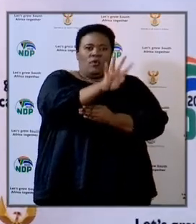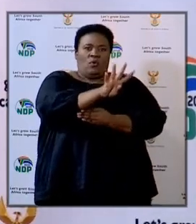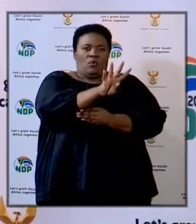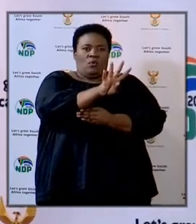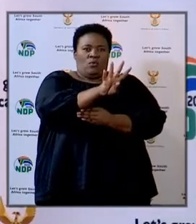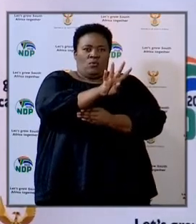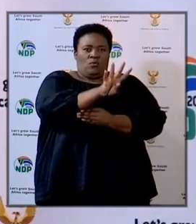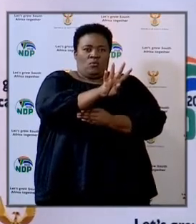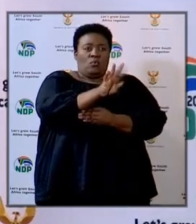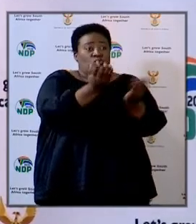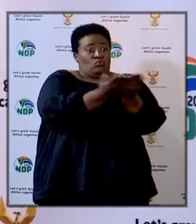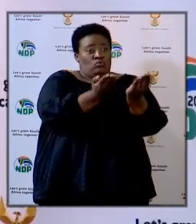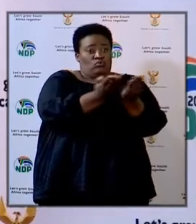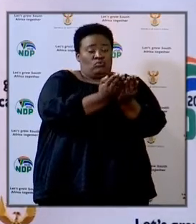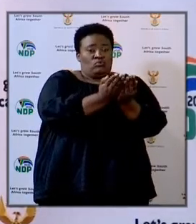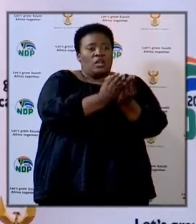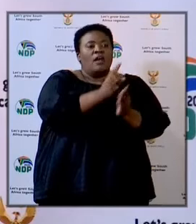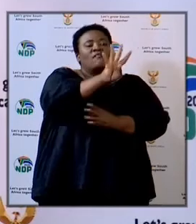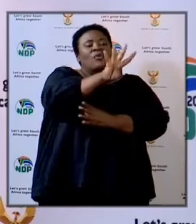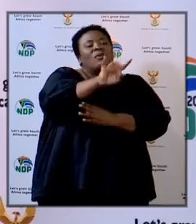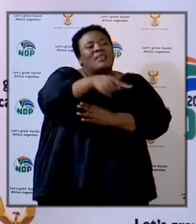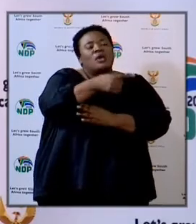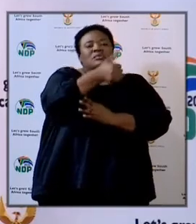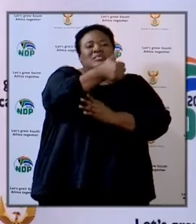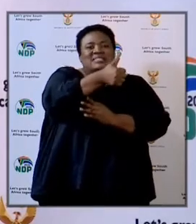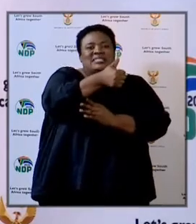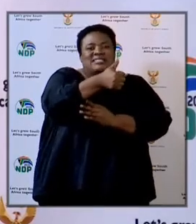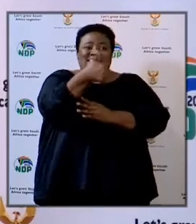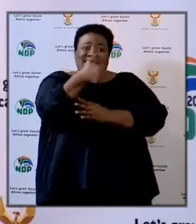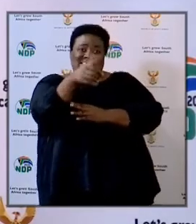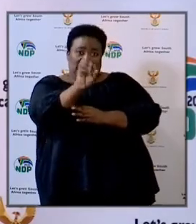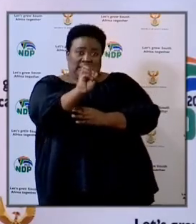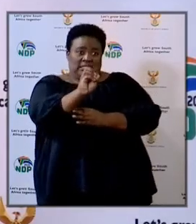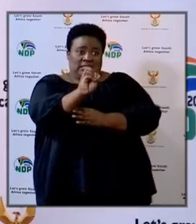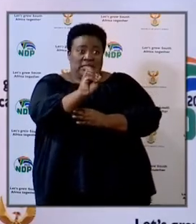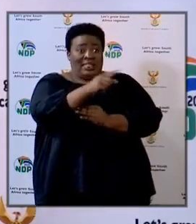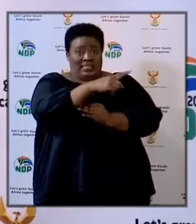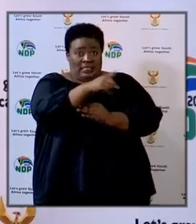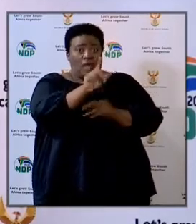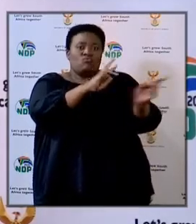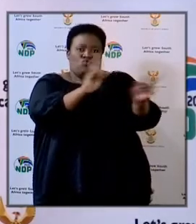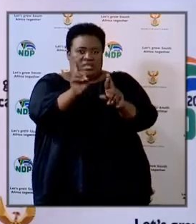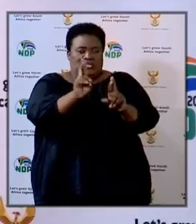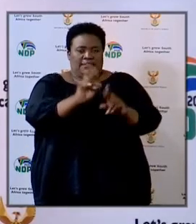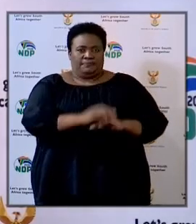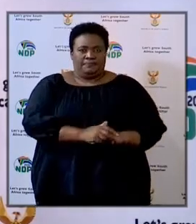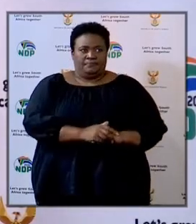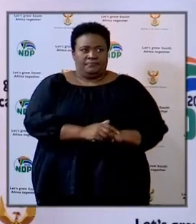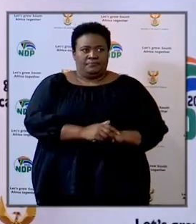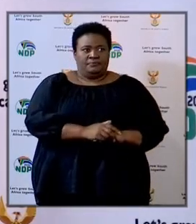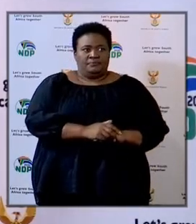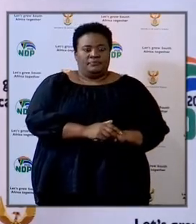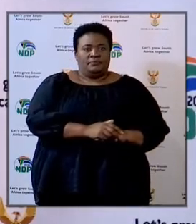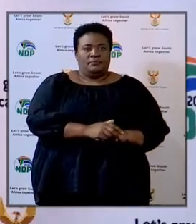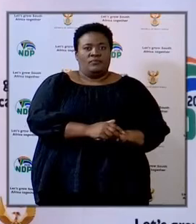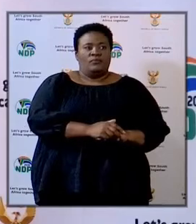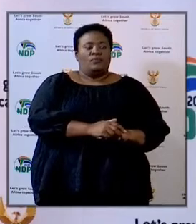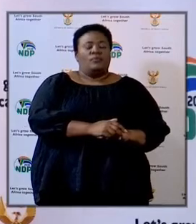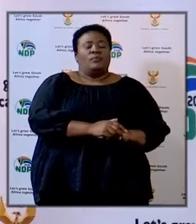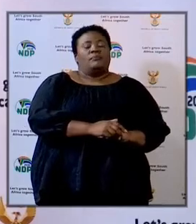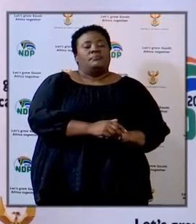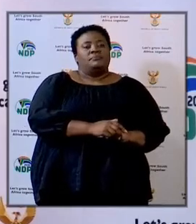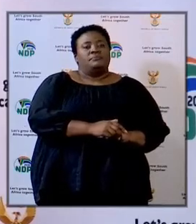schools, 4,660 were declared ready from a